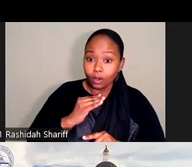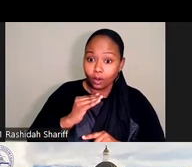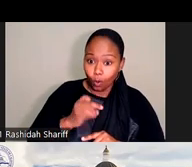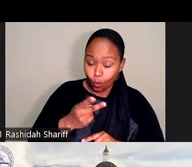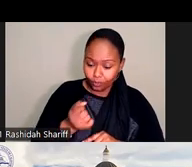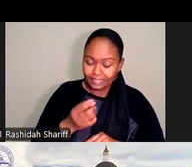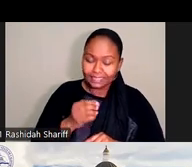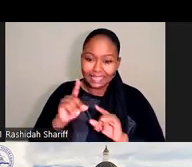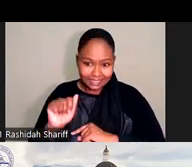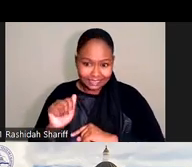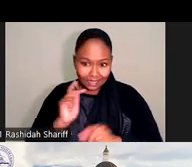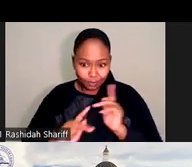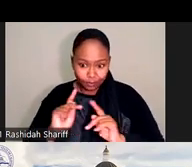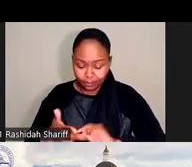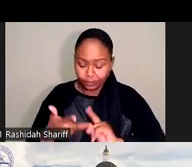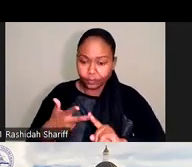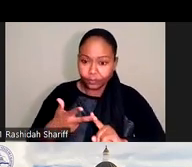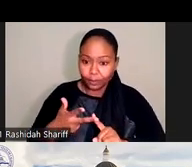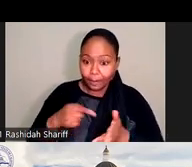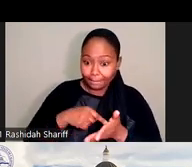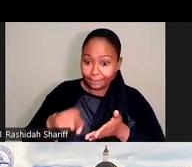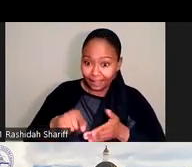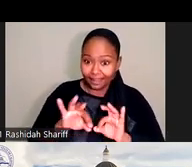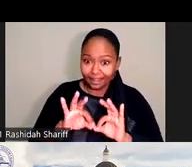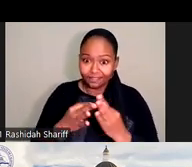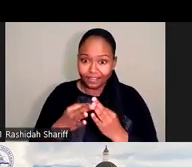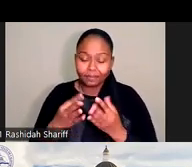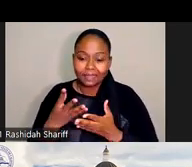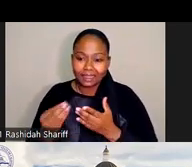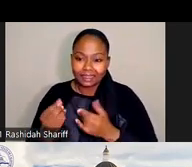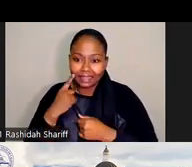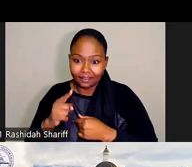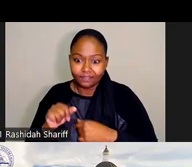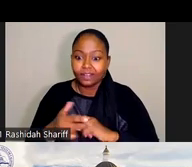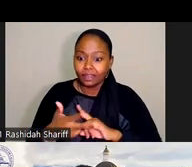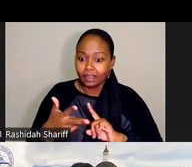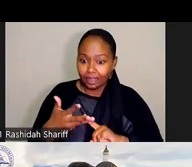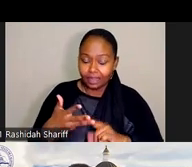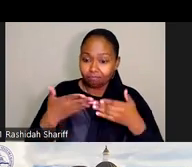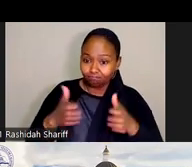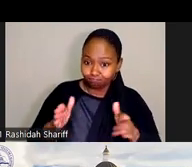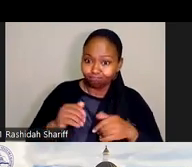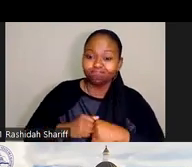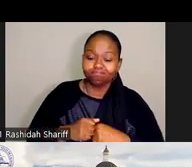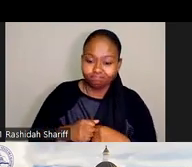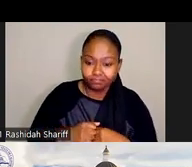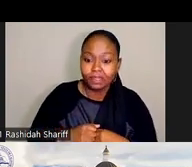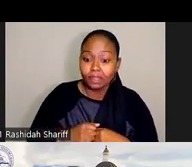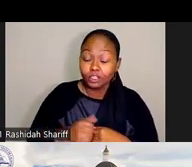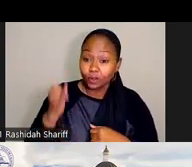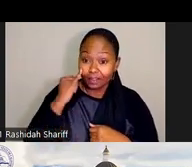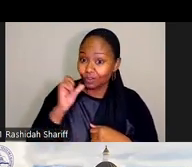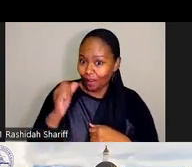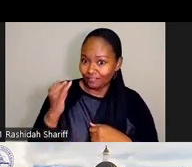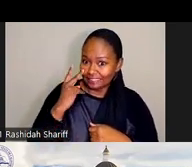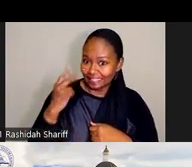paid family leave for family caregivers, and fourth, support for the care workforce across the lifespan. So if you haven't seen that,